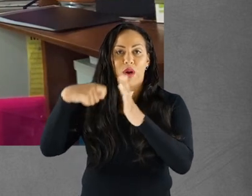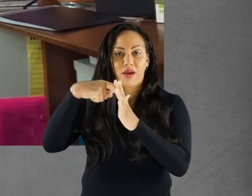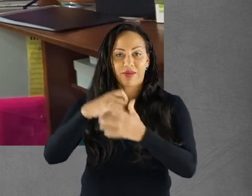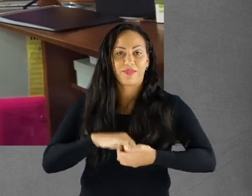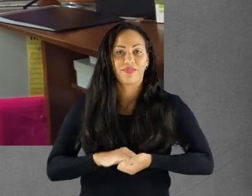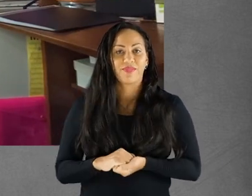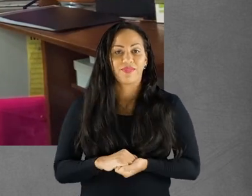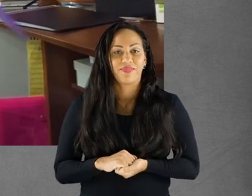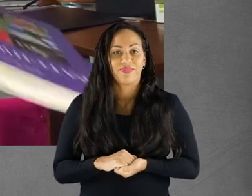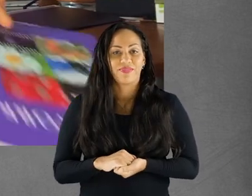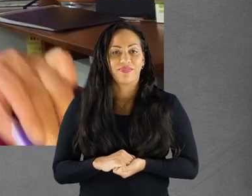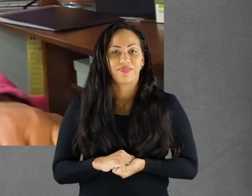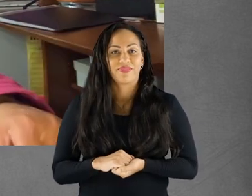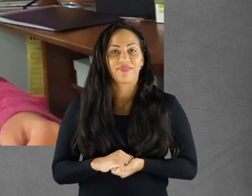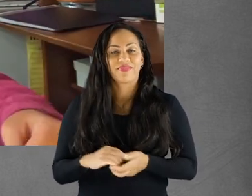Patchwork.